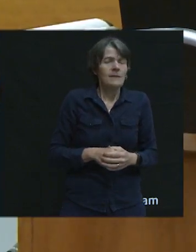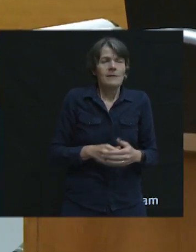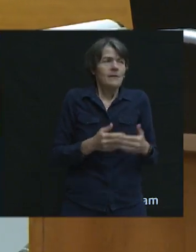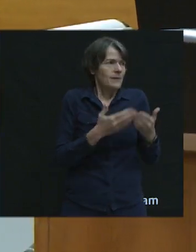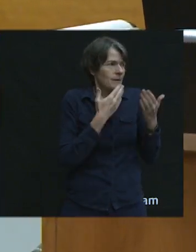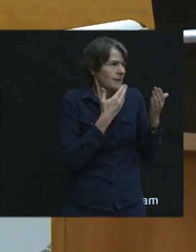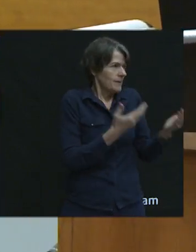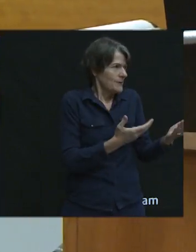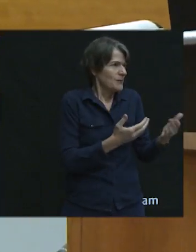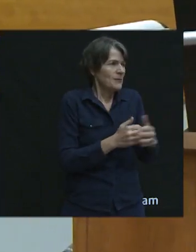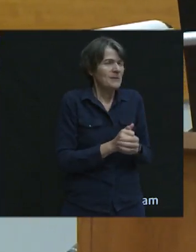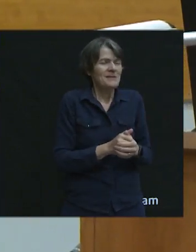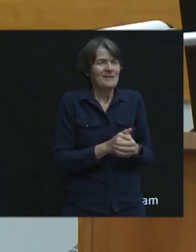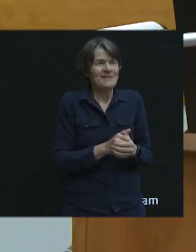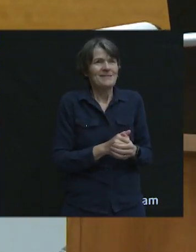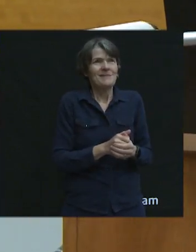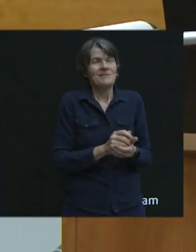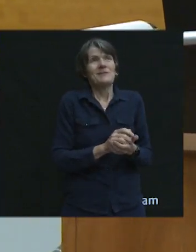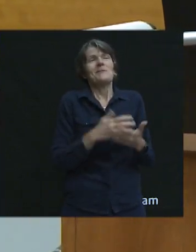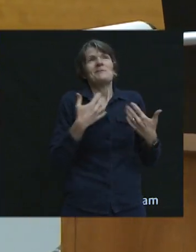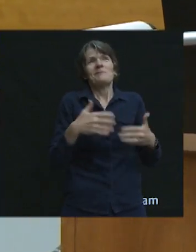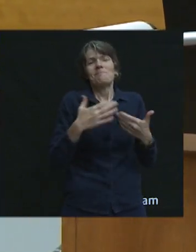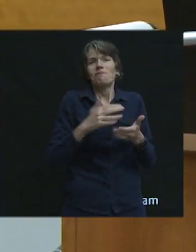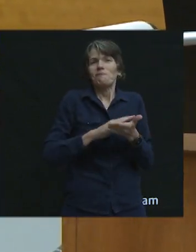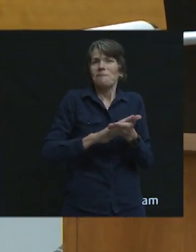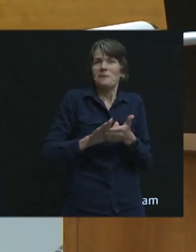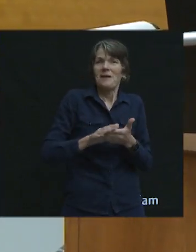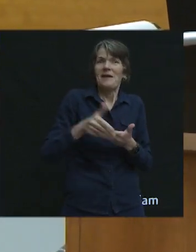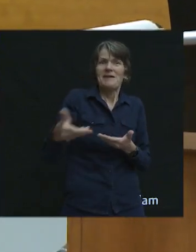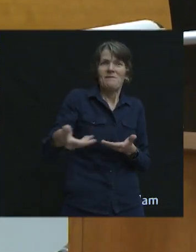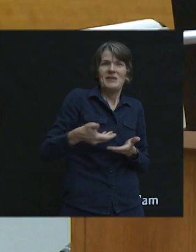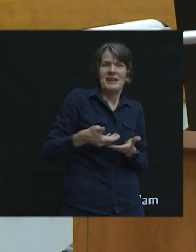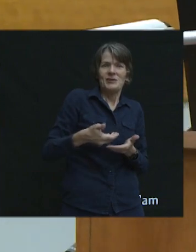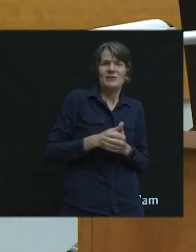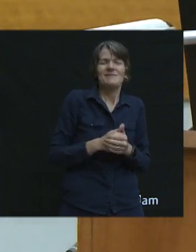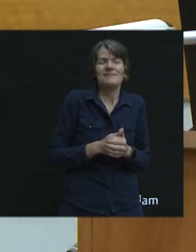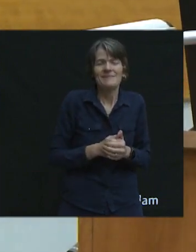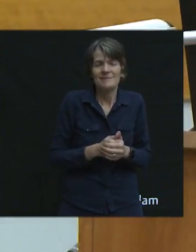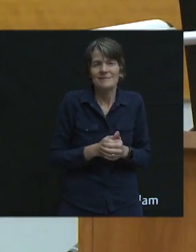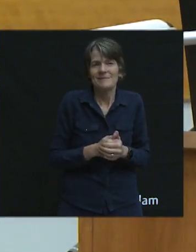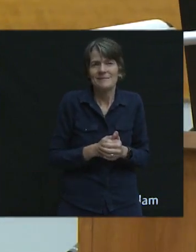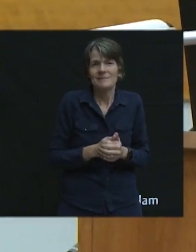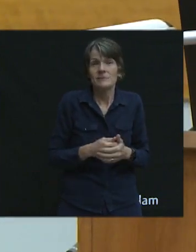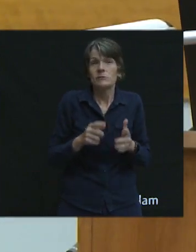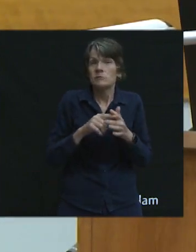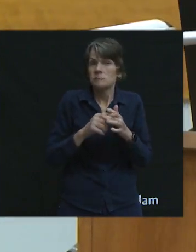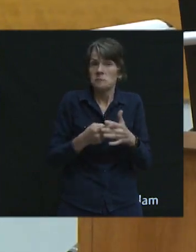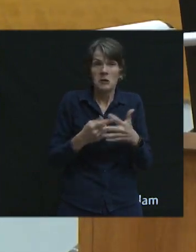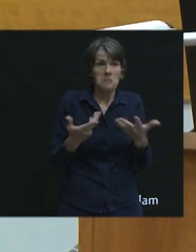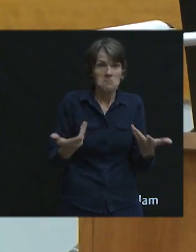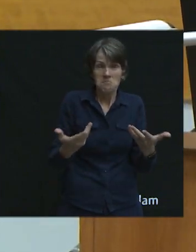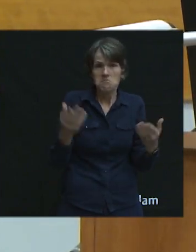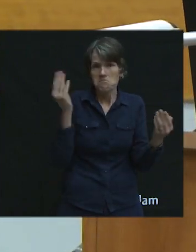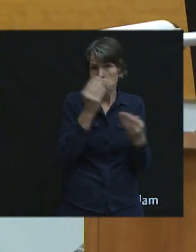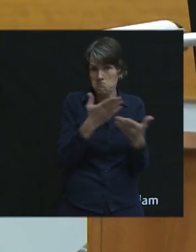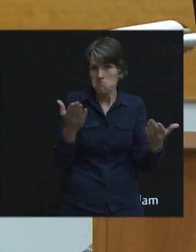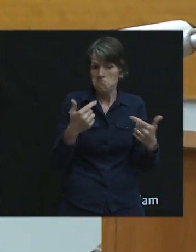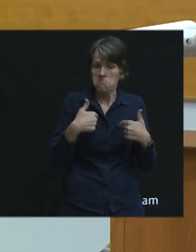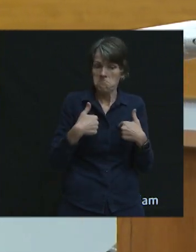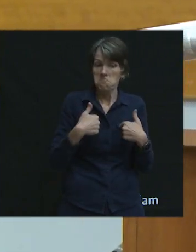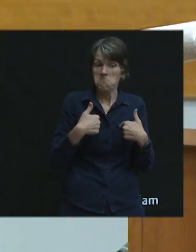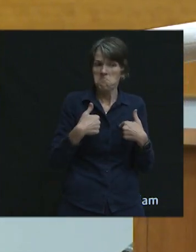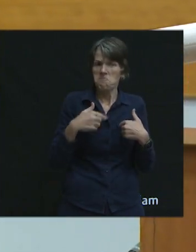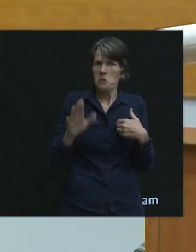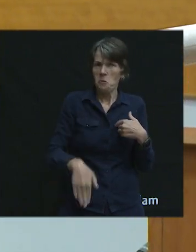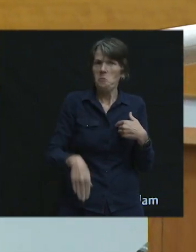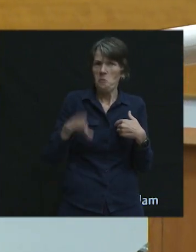Thank you for the kind invitation. Oh, there I am. So I want to start by letting you know that I'm from Coquitlam. I